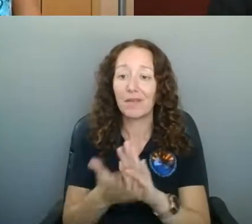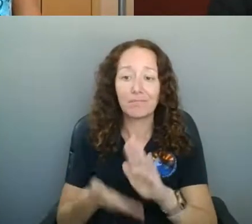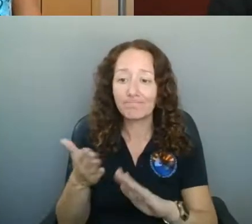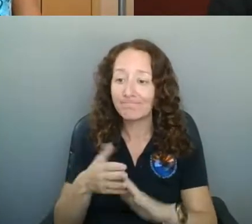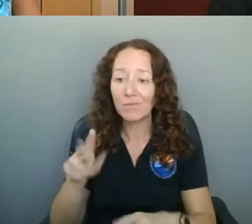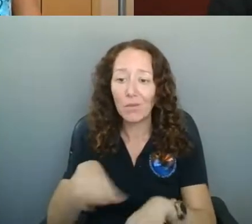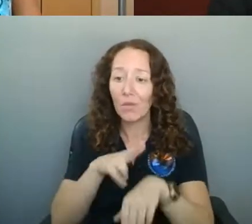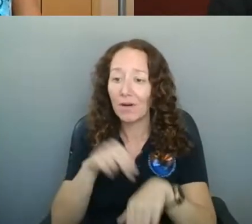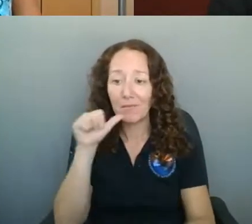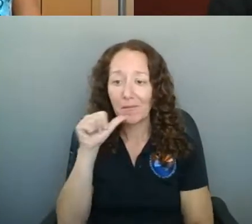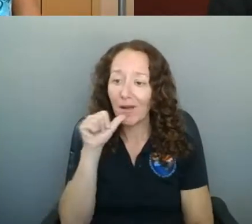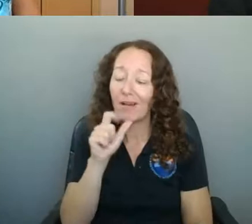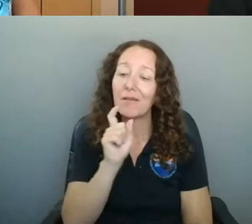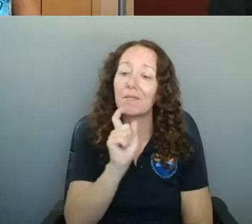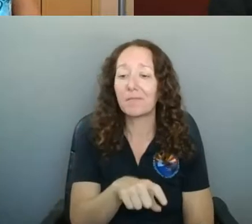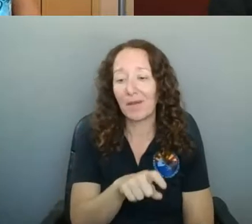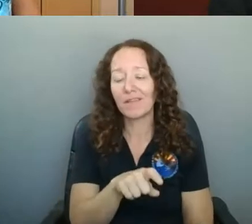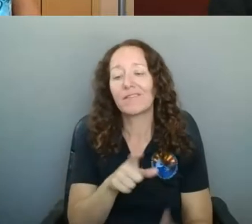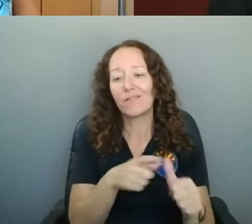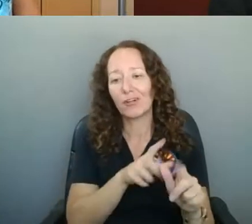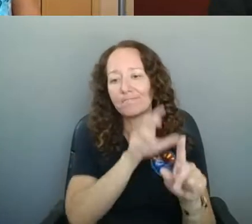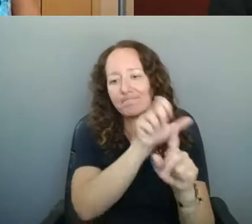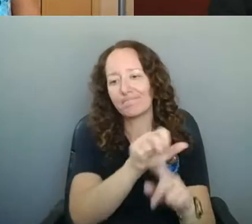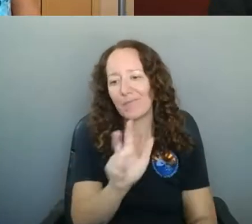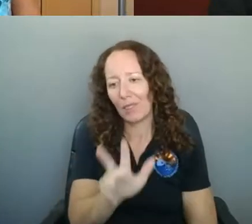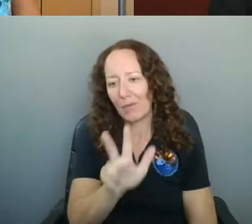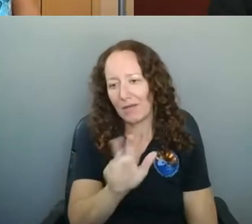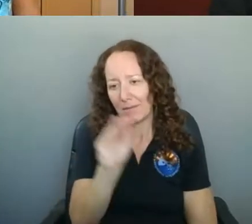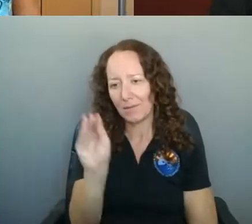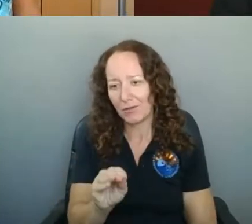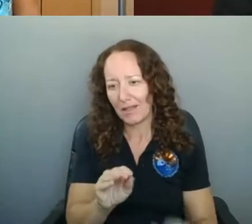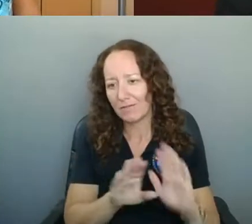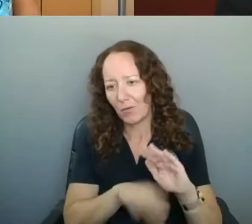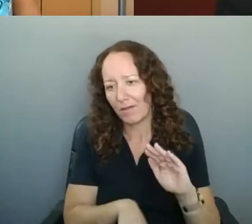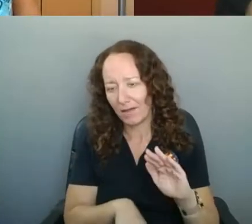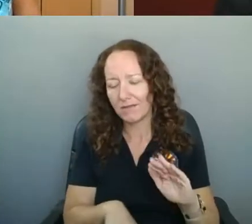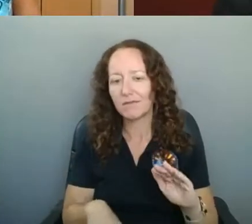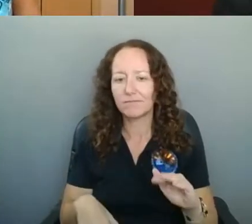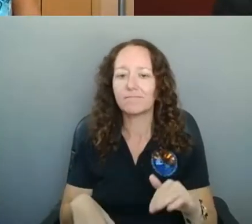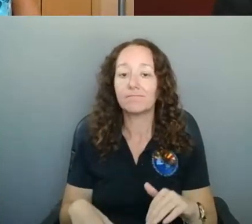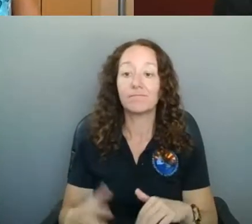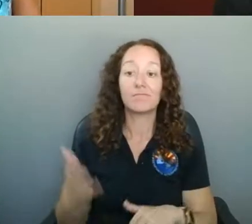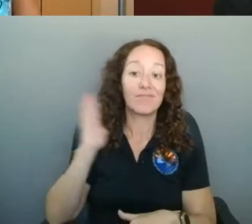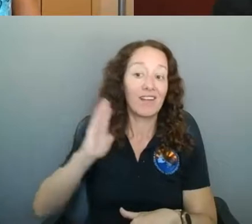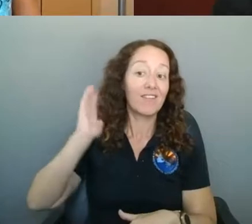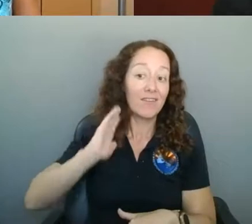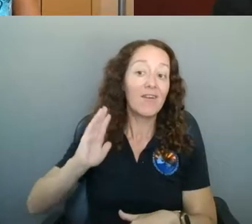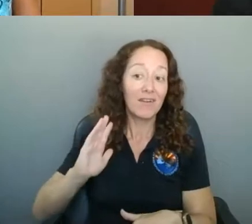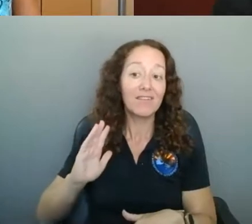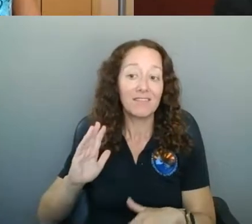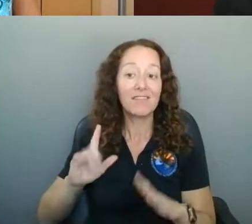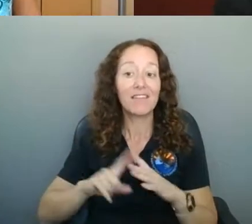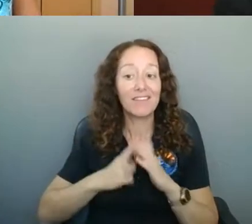be at 3% positivity rate of cases. And like I said, we were there for quite some time early in the